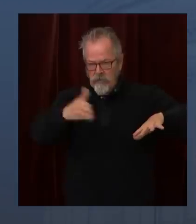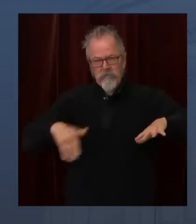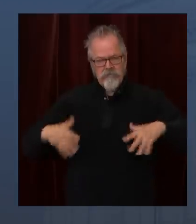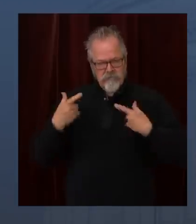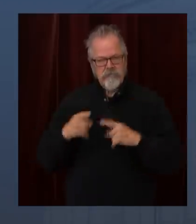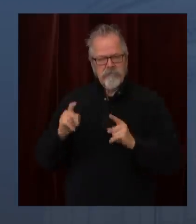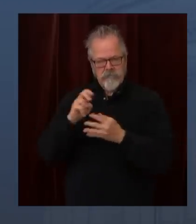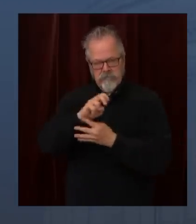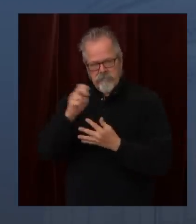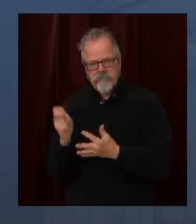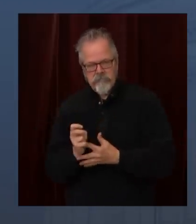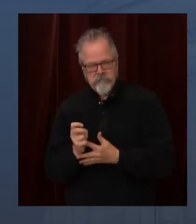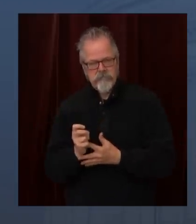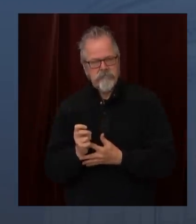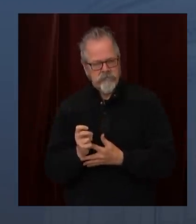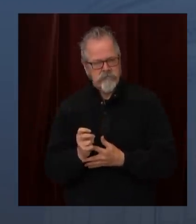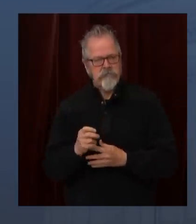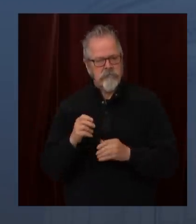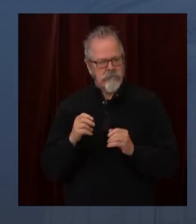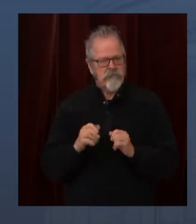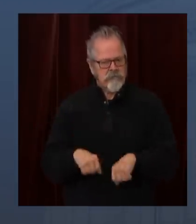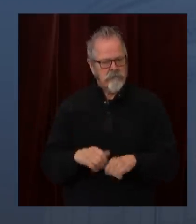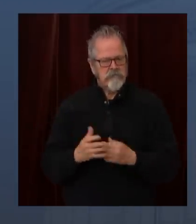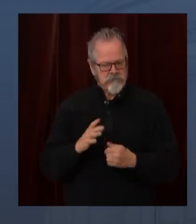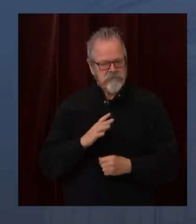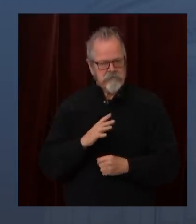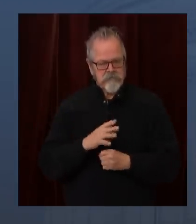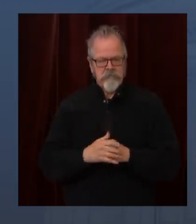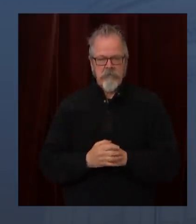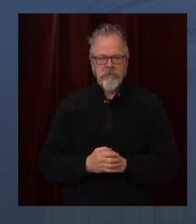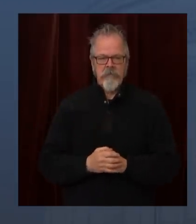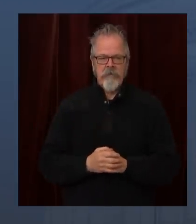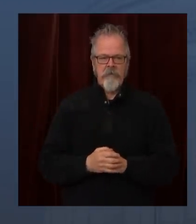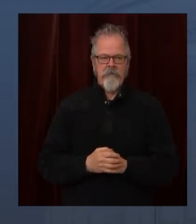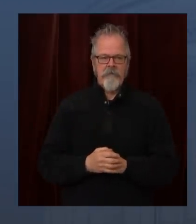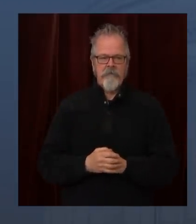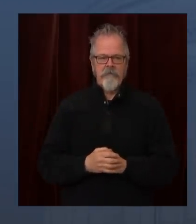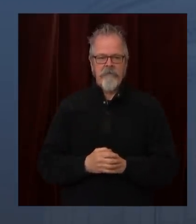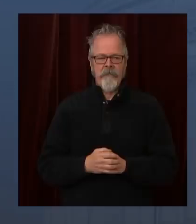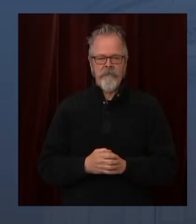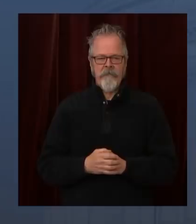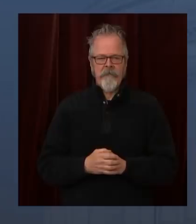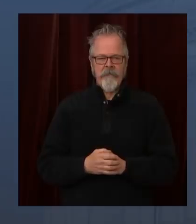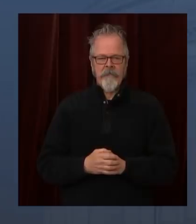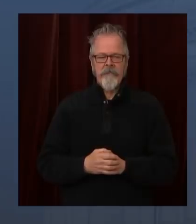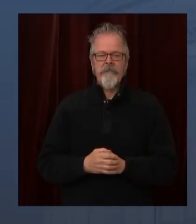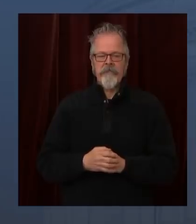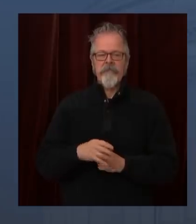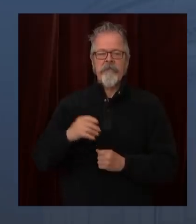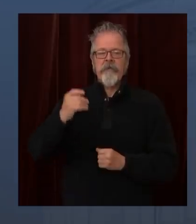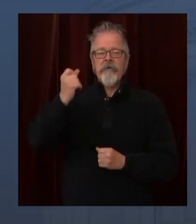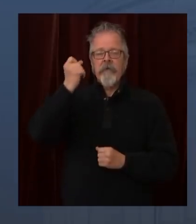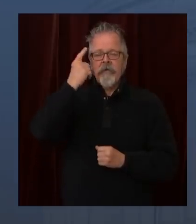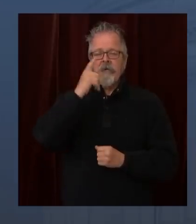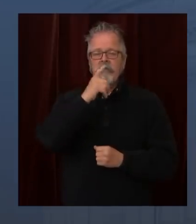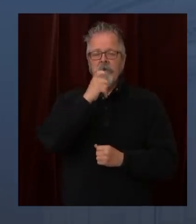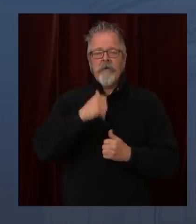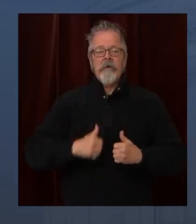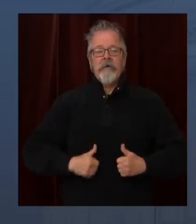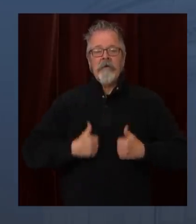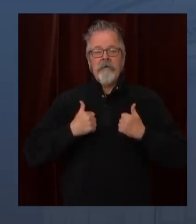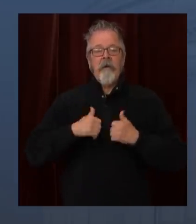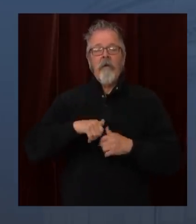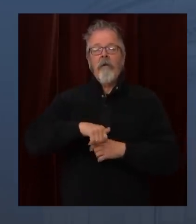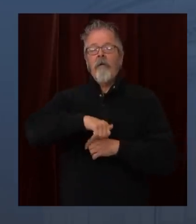need to adhere to our remaining restrictions will obviously be very important for the health of their citizens. Phase 2